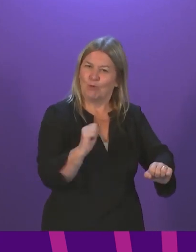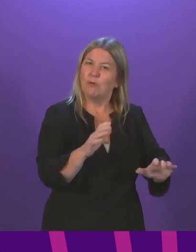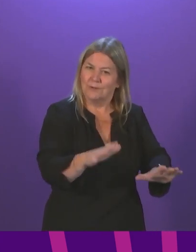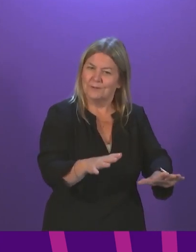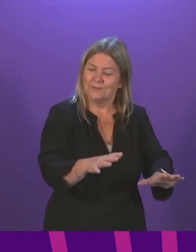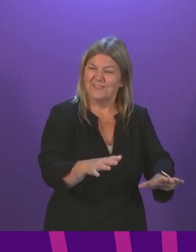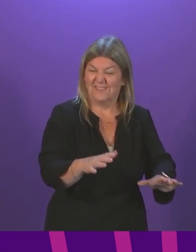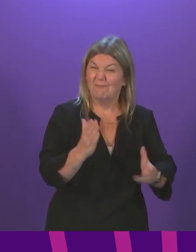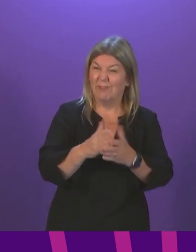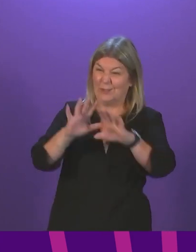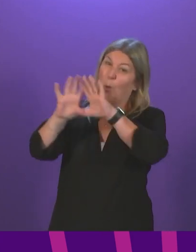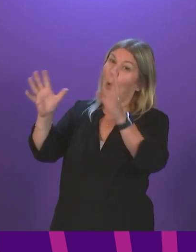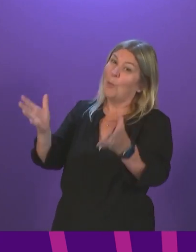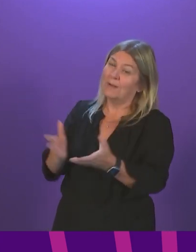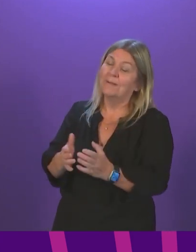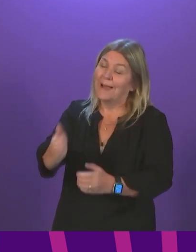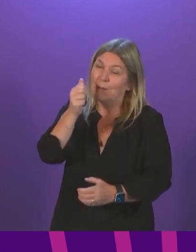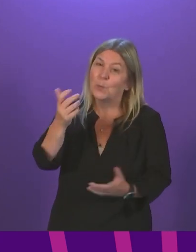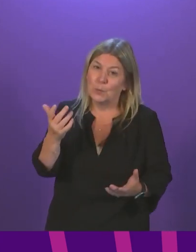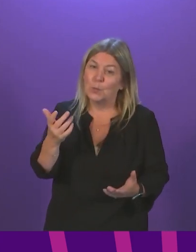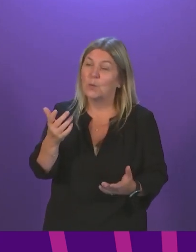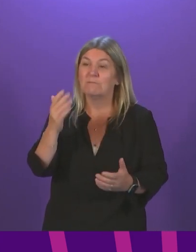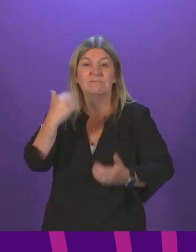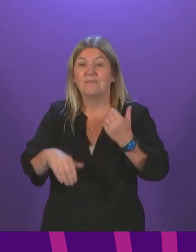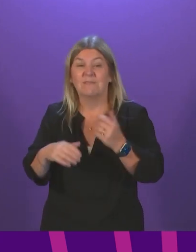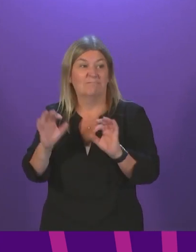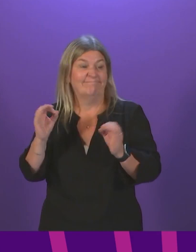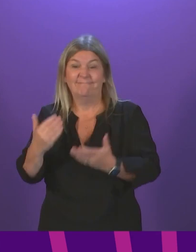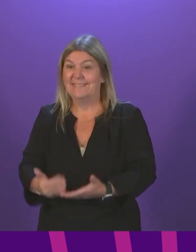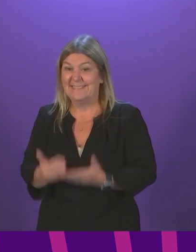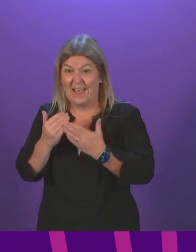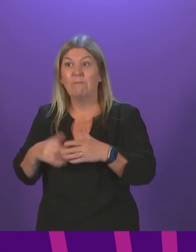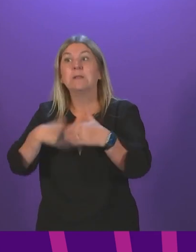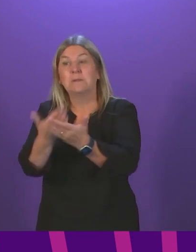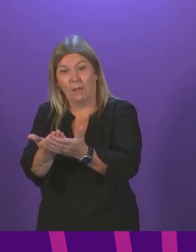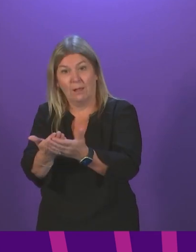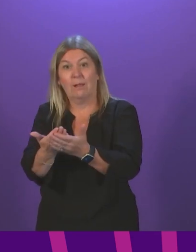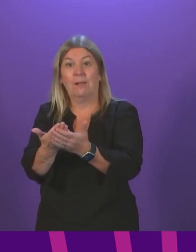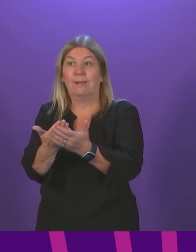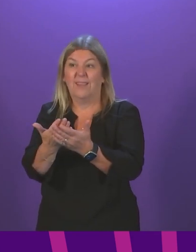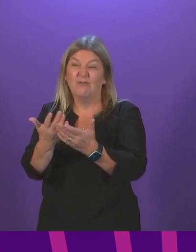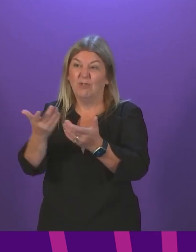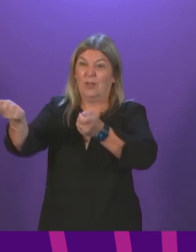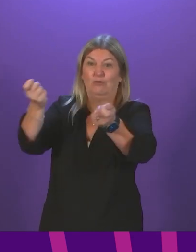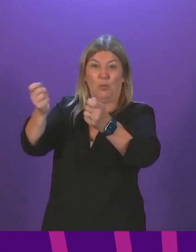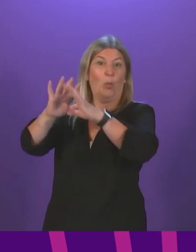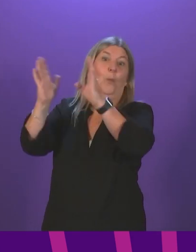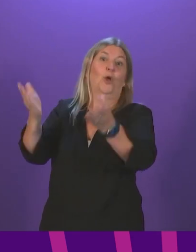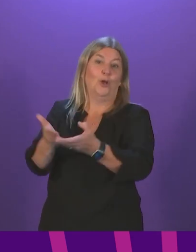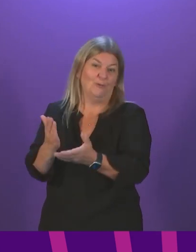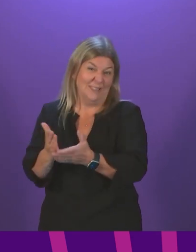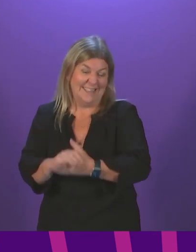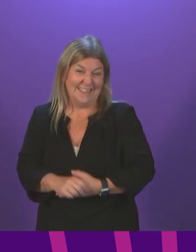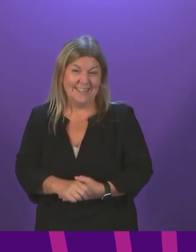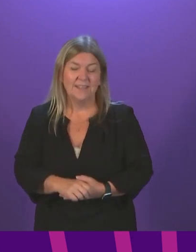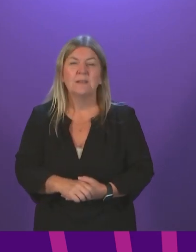truly safe from it until it is under control, well under control across the whole world. In summary, and I can provide more information